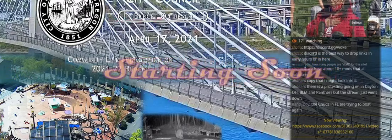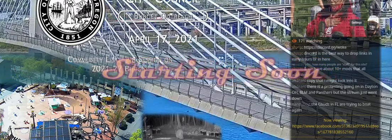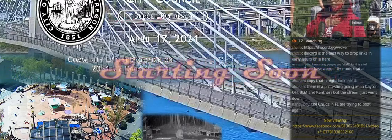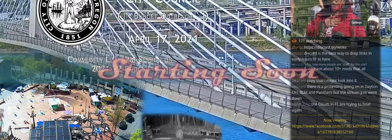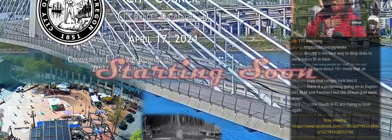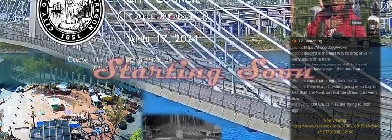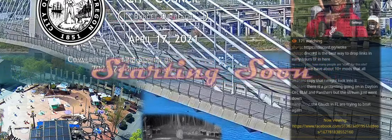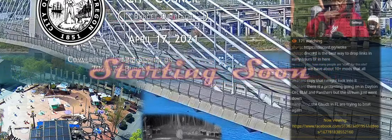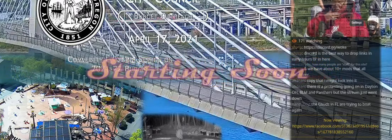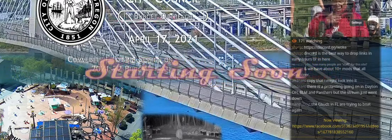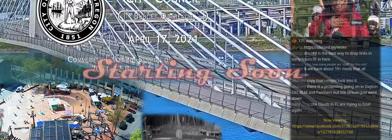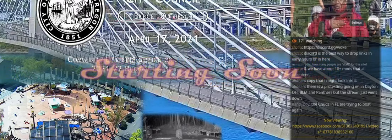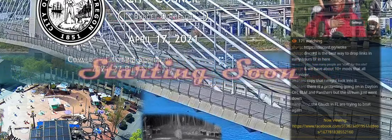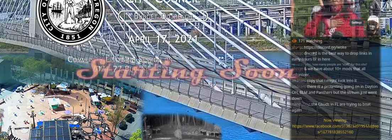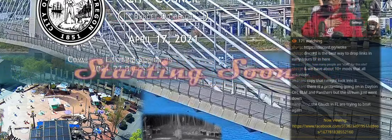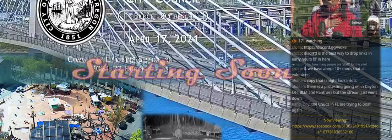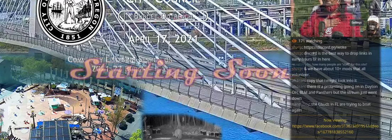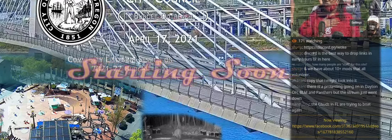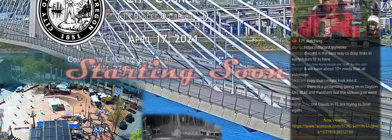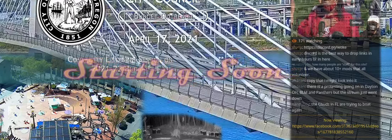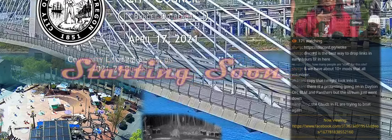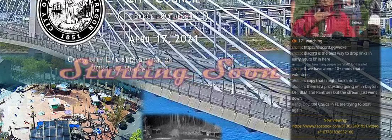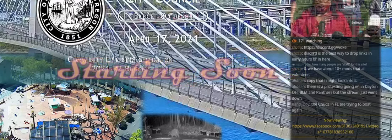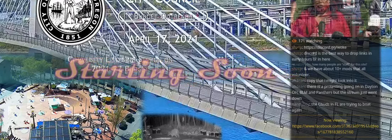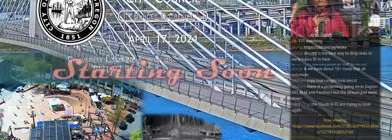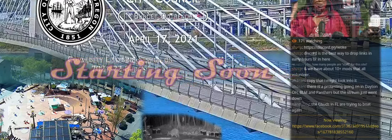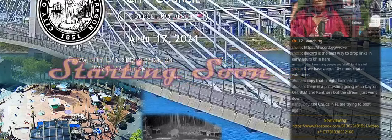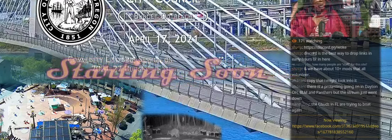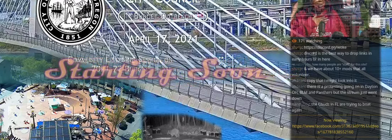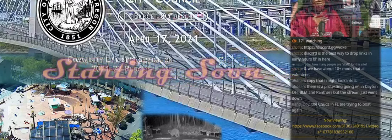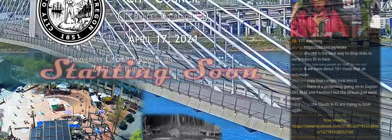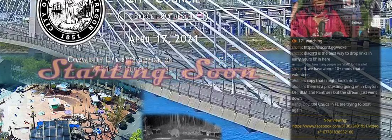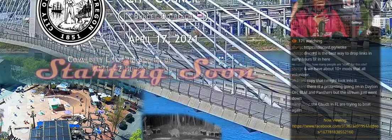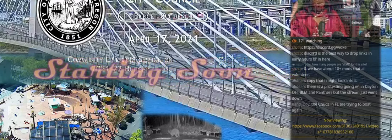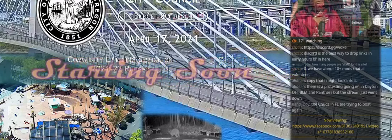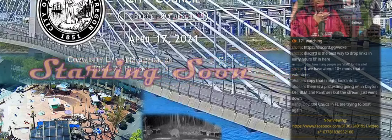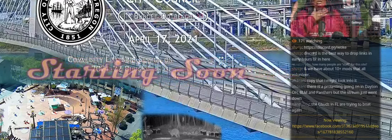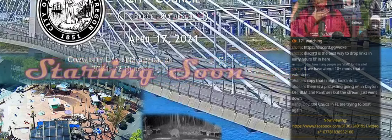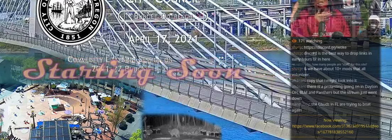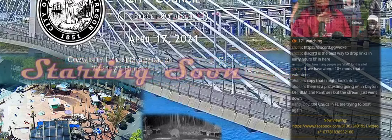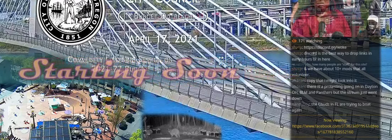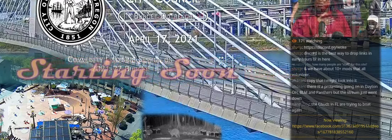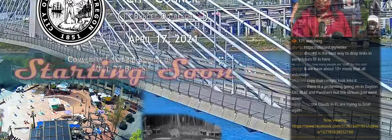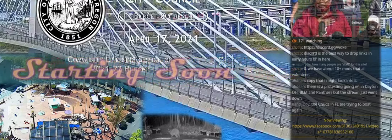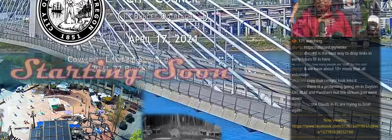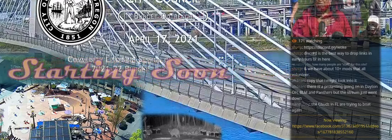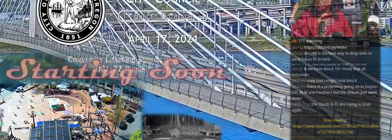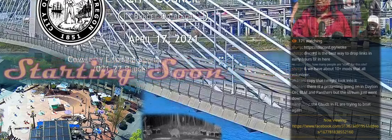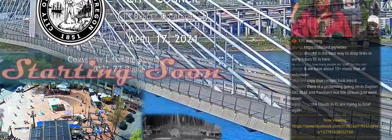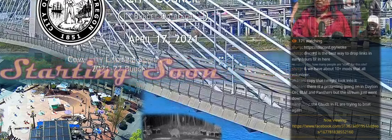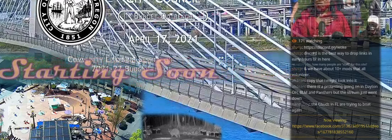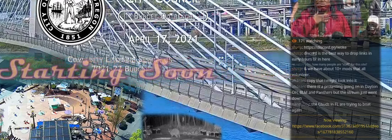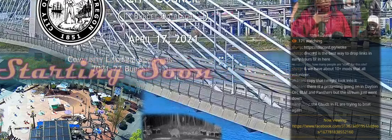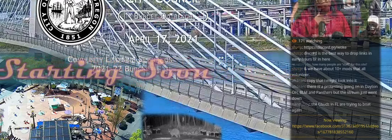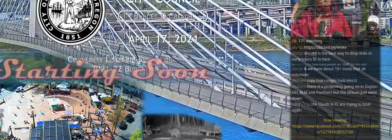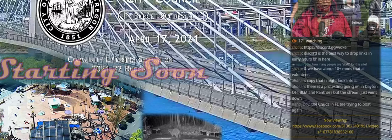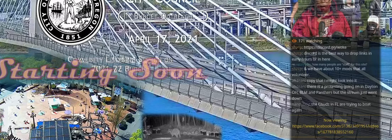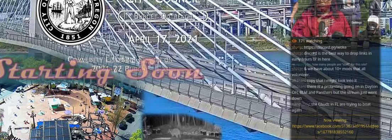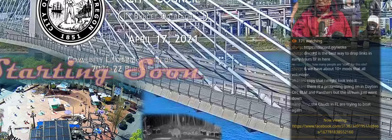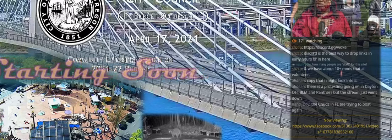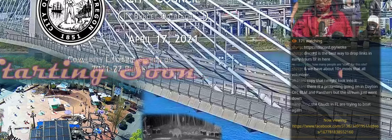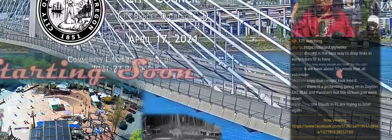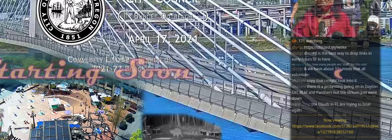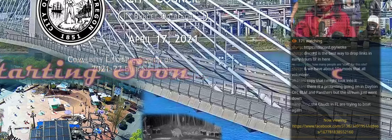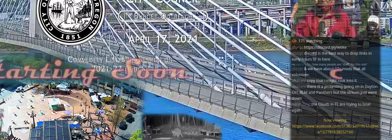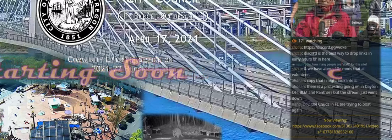How I Built This, Joel Clark faced a lot of roadblocks starting Kodiak cakes, but he didn't give up. And today, his pancake